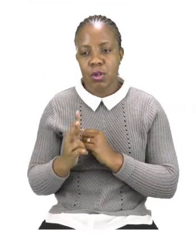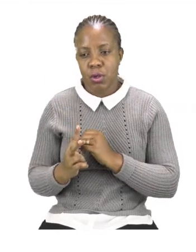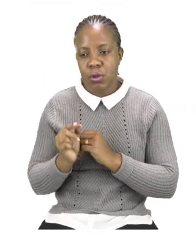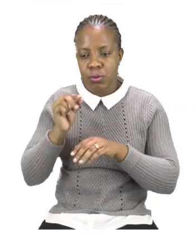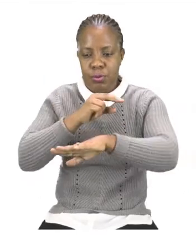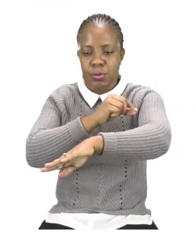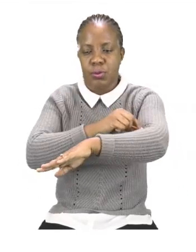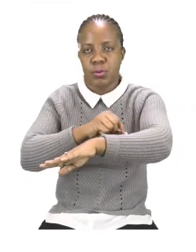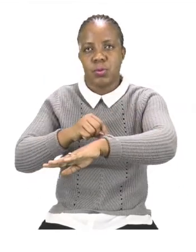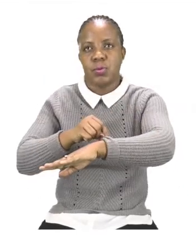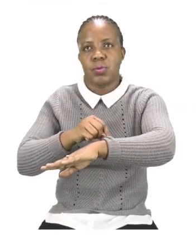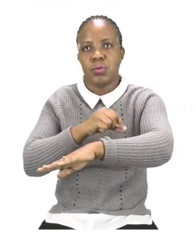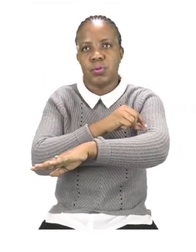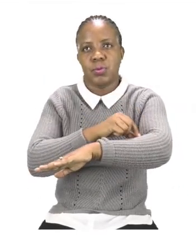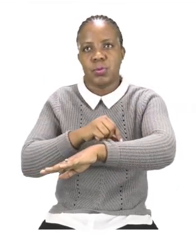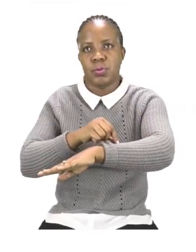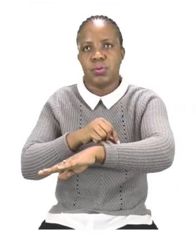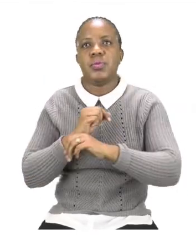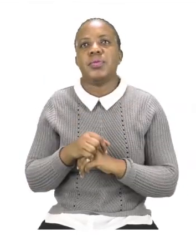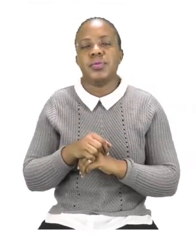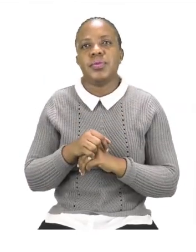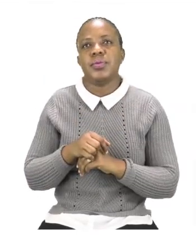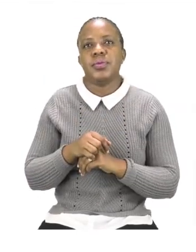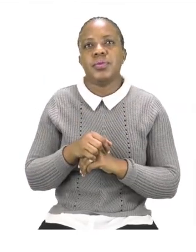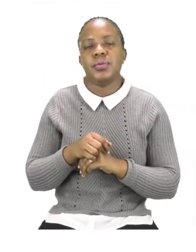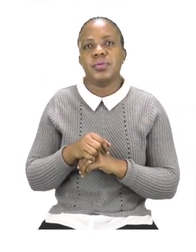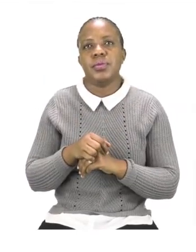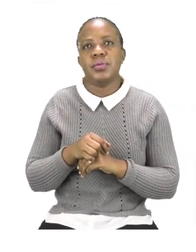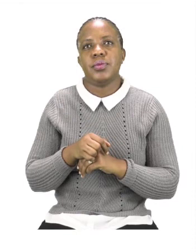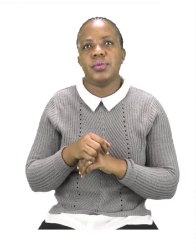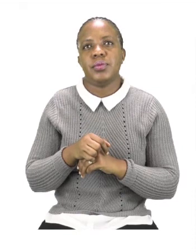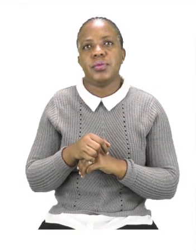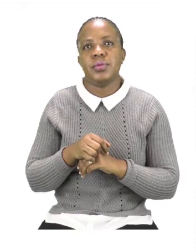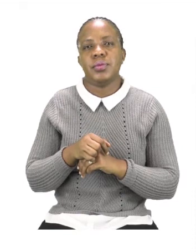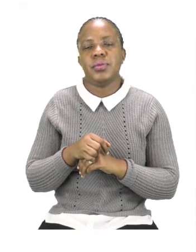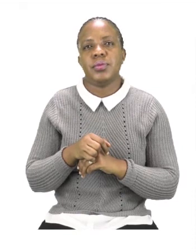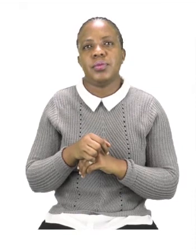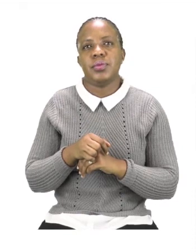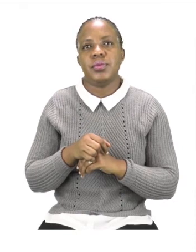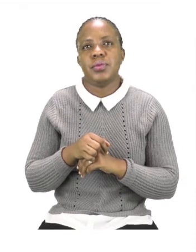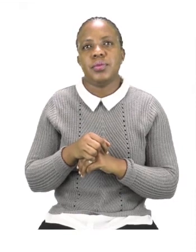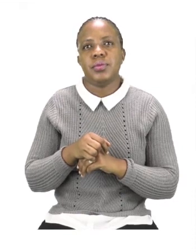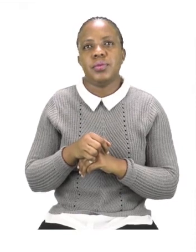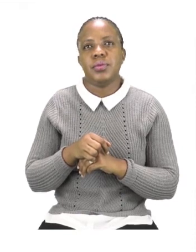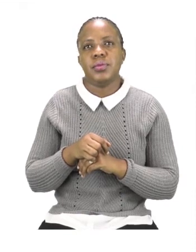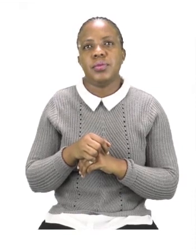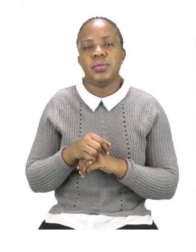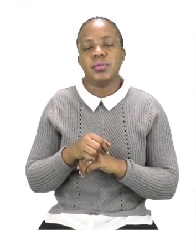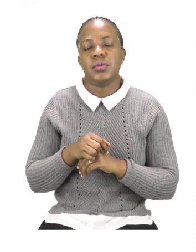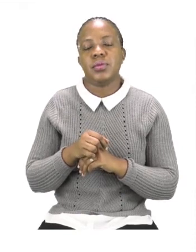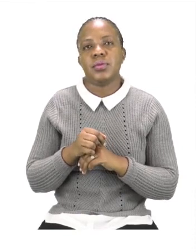paper clips. Now, you are not supposed to cut the paper clips, but you are going to cut out the ruler.